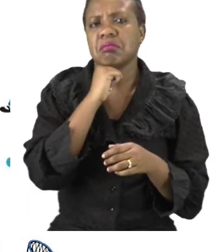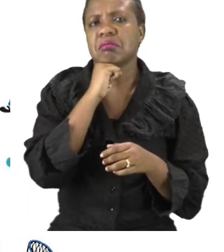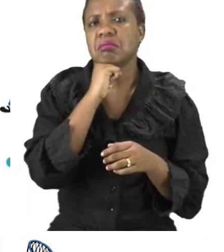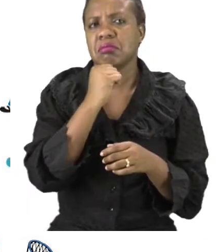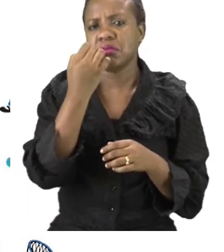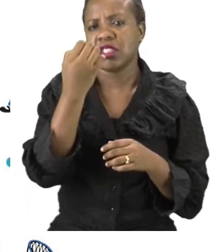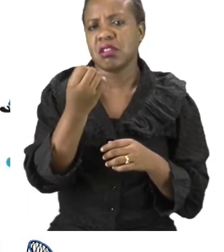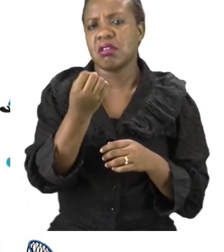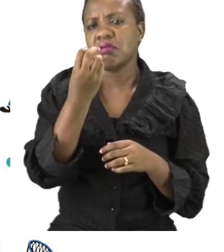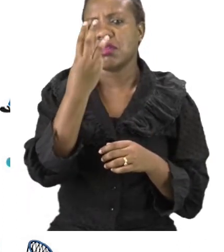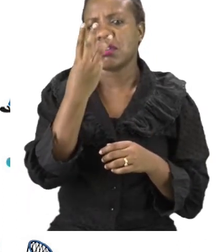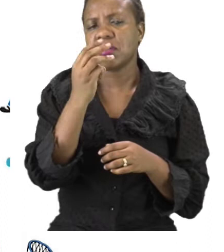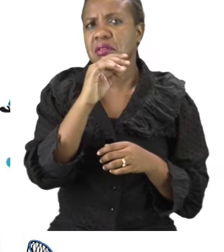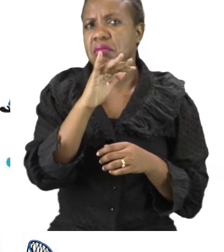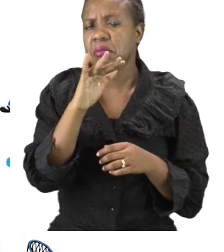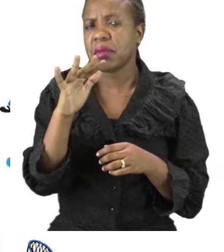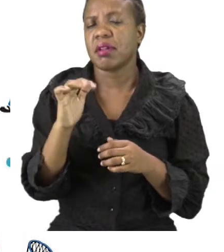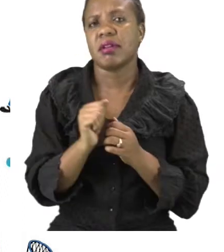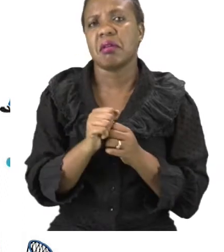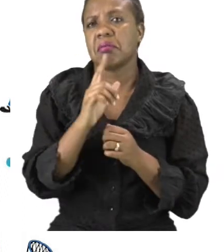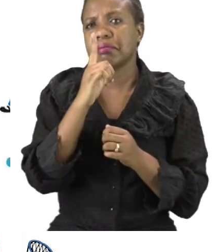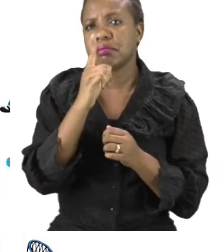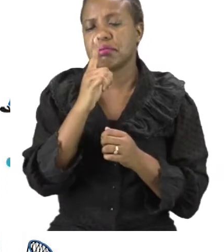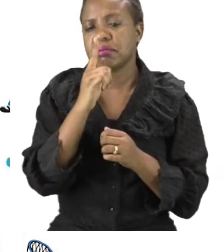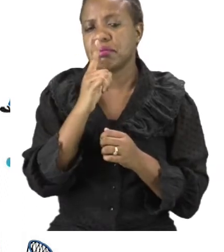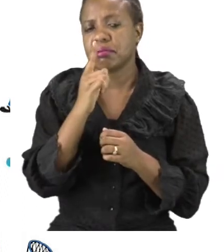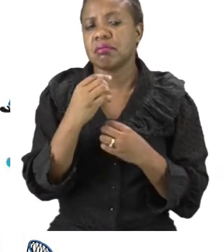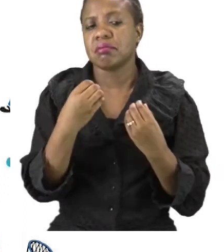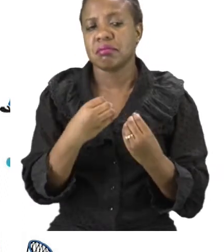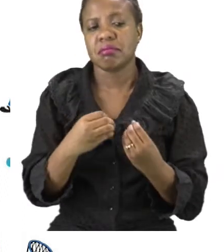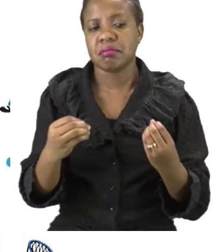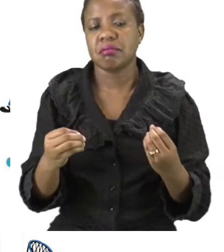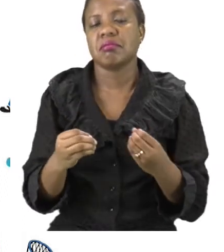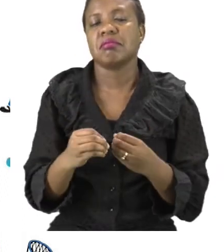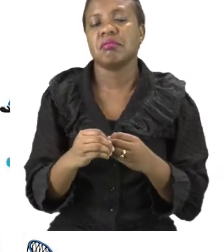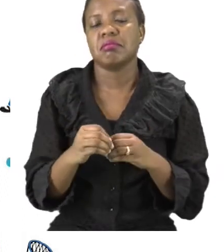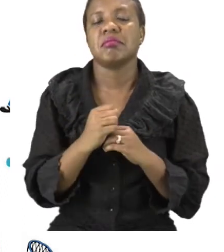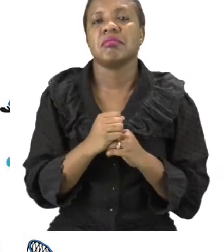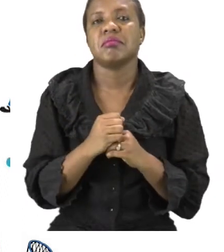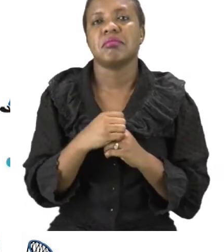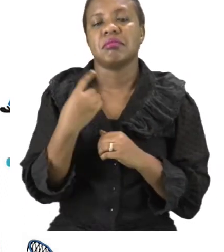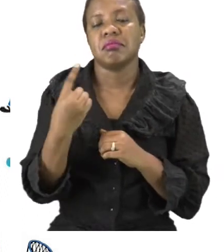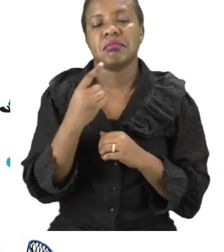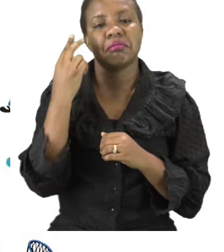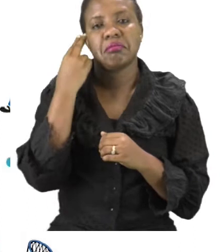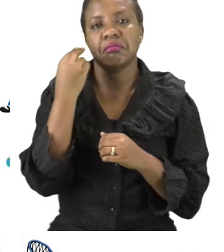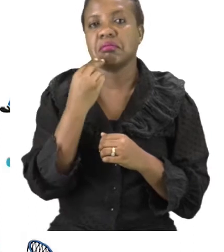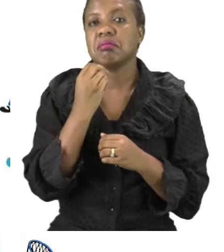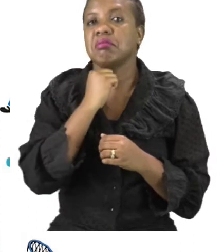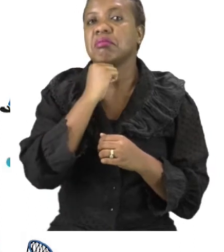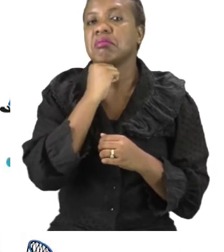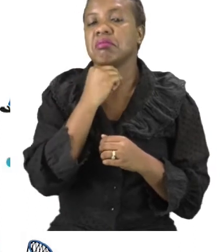know these sounds because we've been doing them since grade one and this is what's going to make it so much fun.